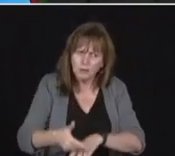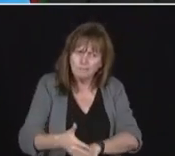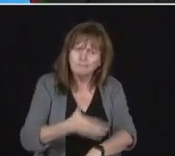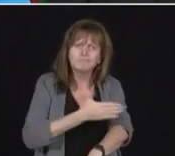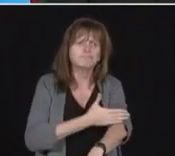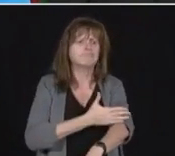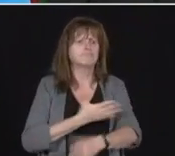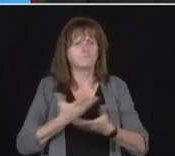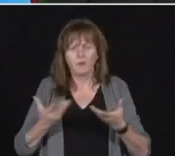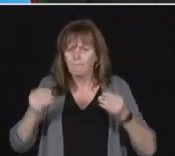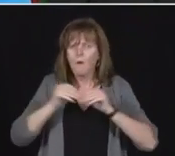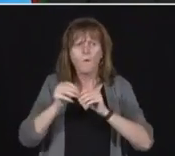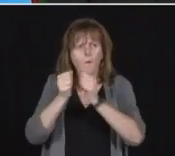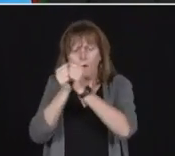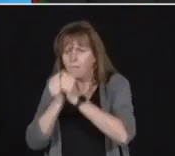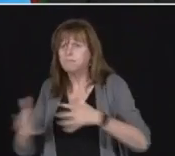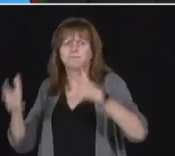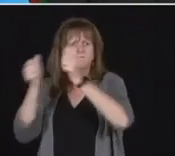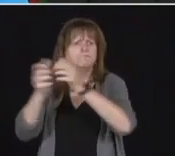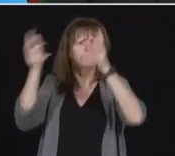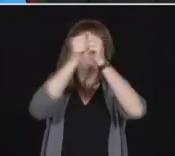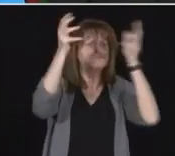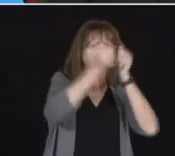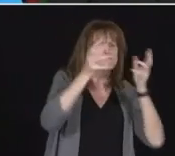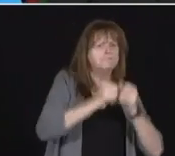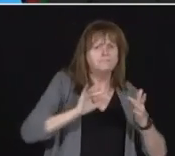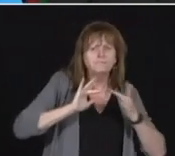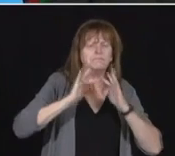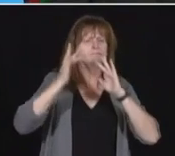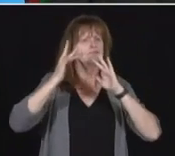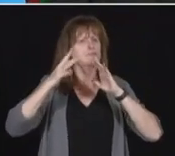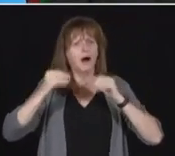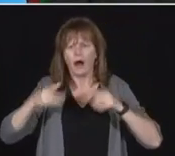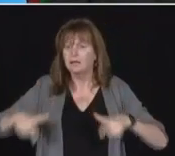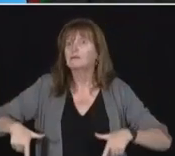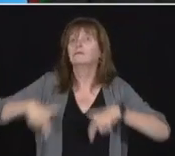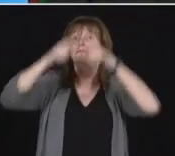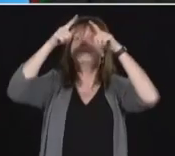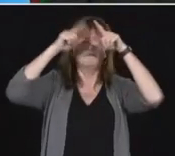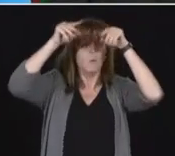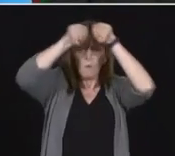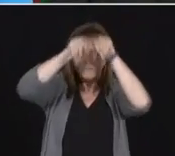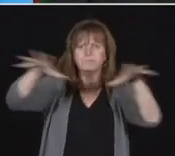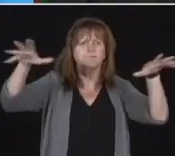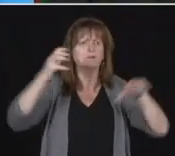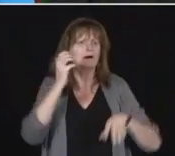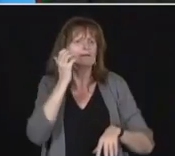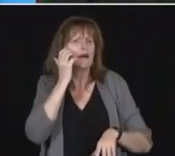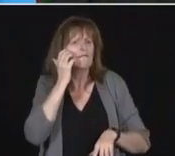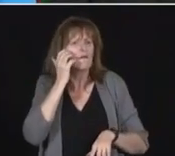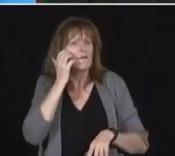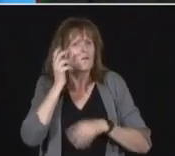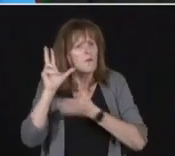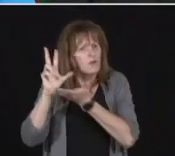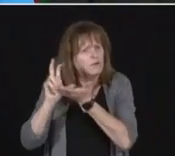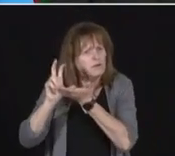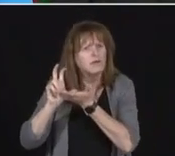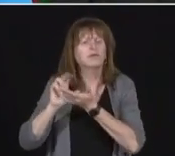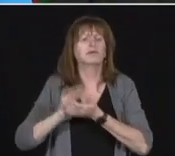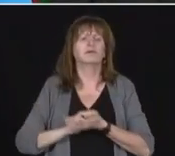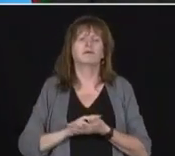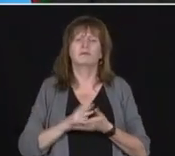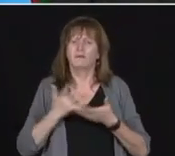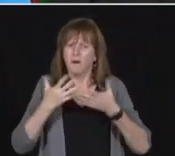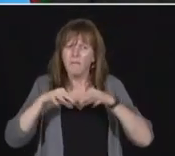This money will go directly to expanding broadband and cellular access to more families and businesses in rural Ontario